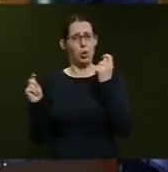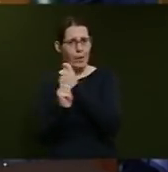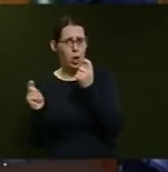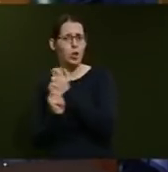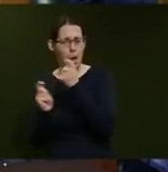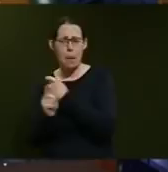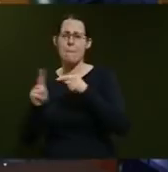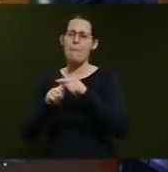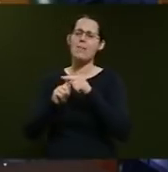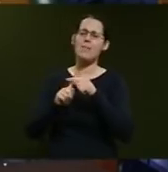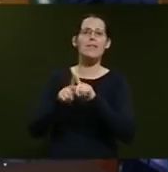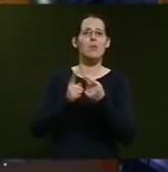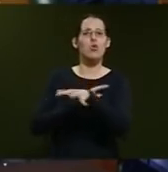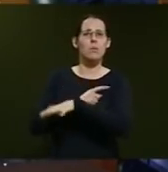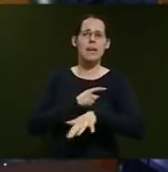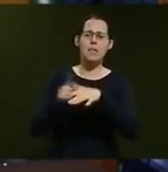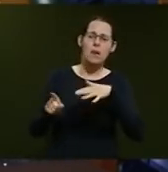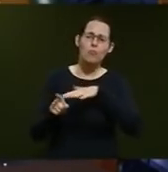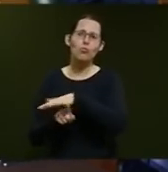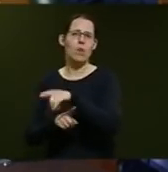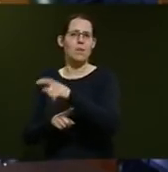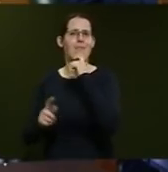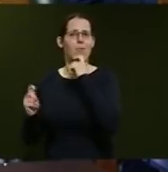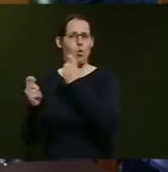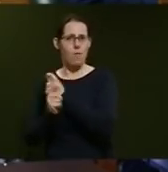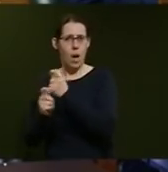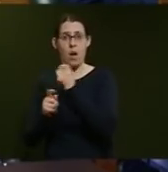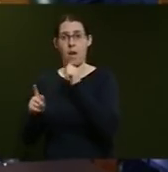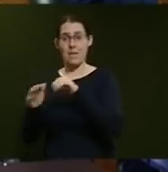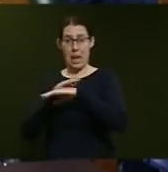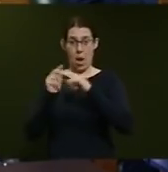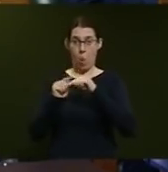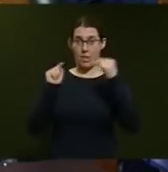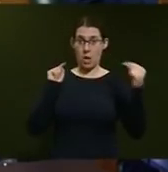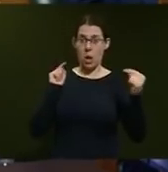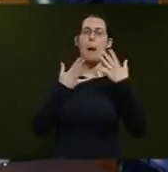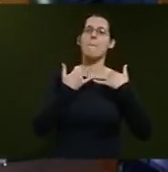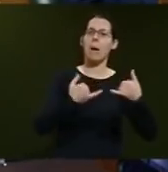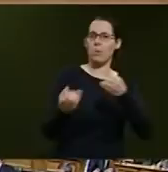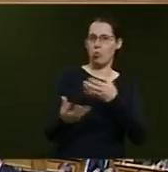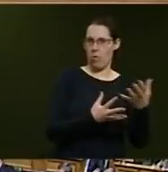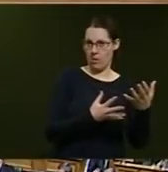staff turnover. When it's in opposition, then it's parliamentary services that play that role.